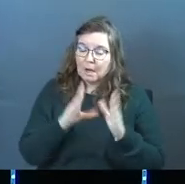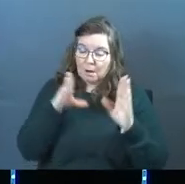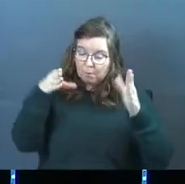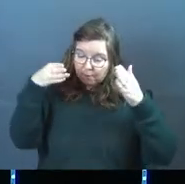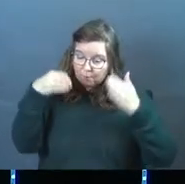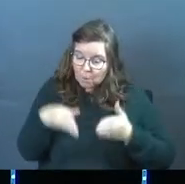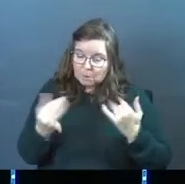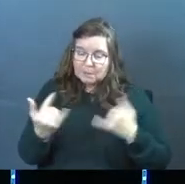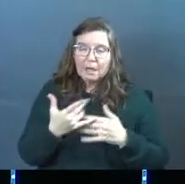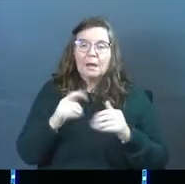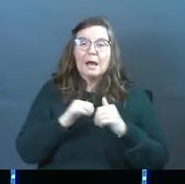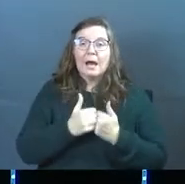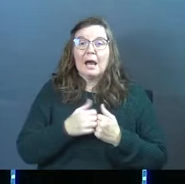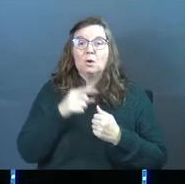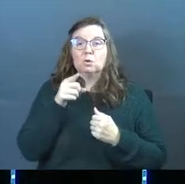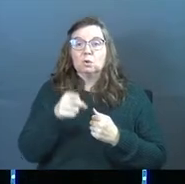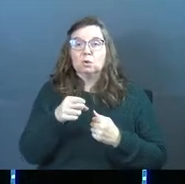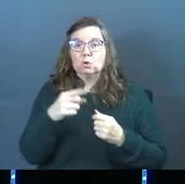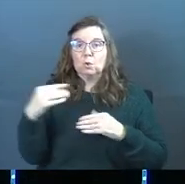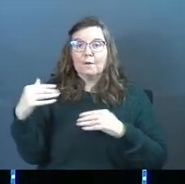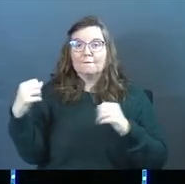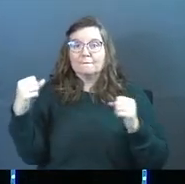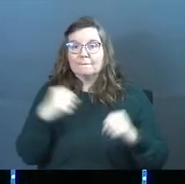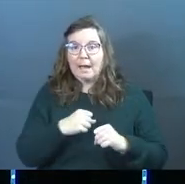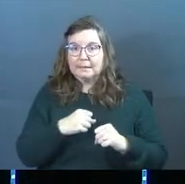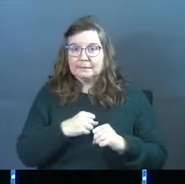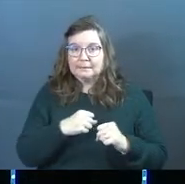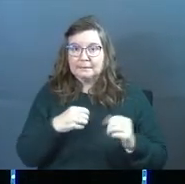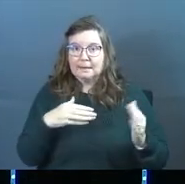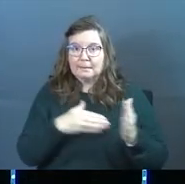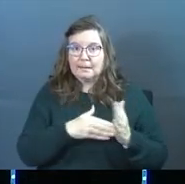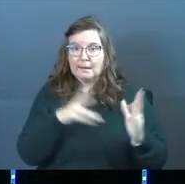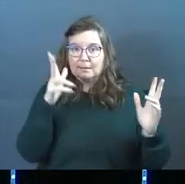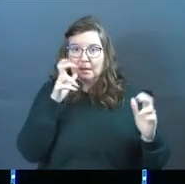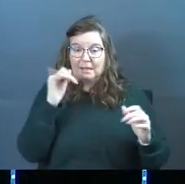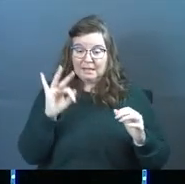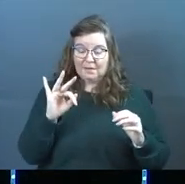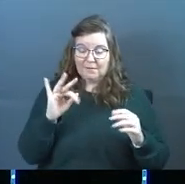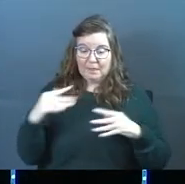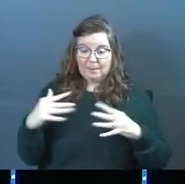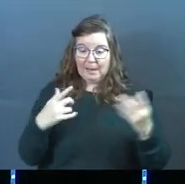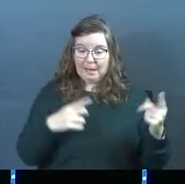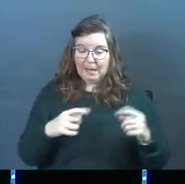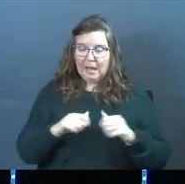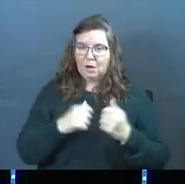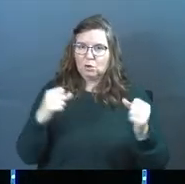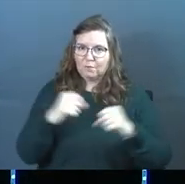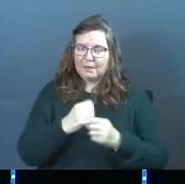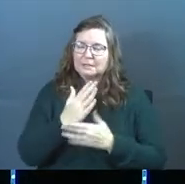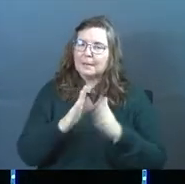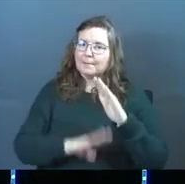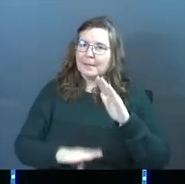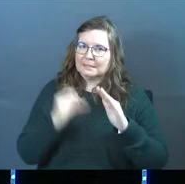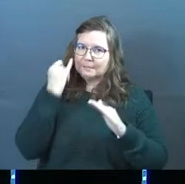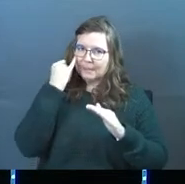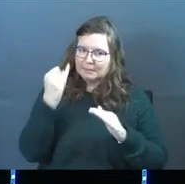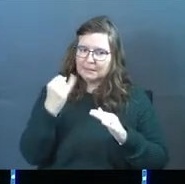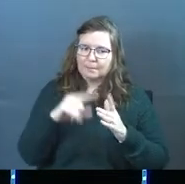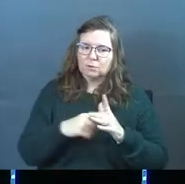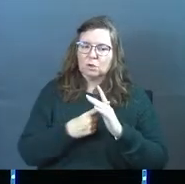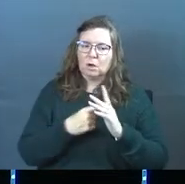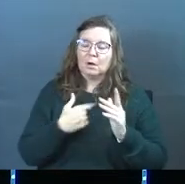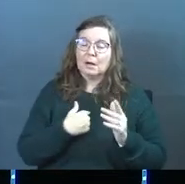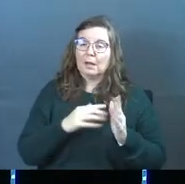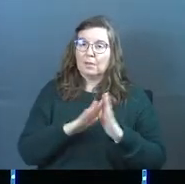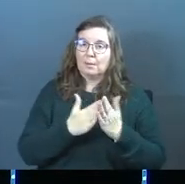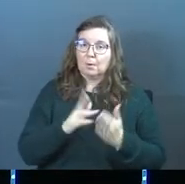to focus on today is how do you fight? If the battle's happening, how do you fight? So here's some basic ideas. I'm going to start